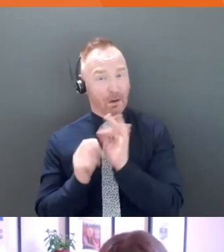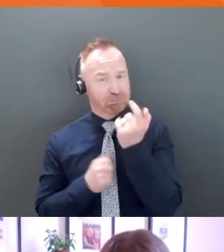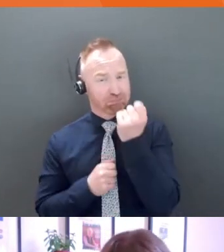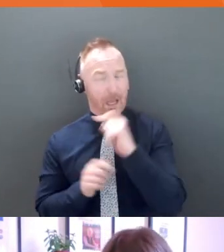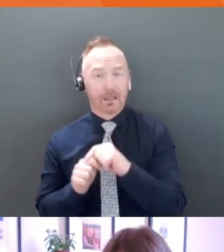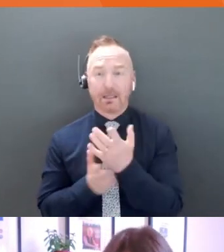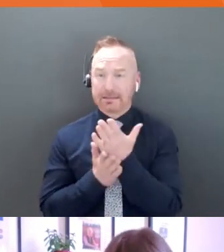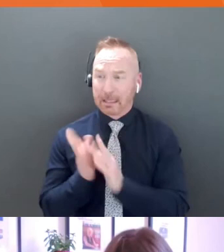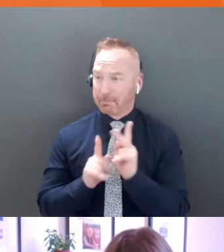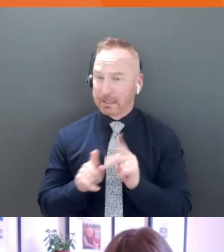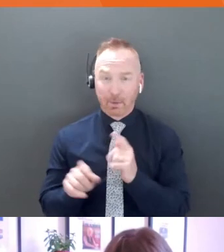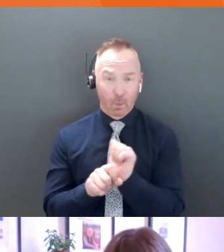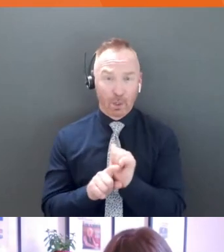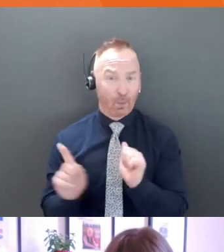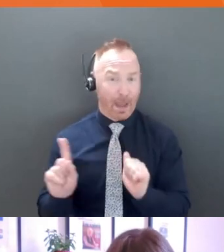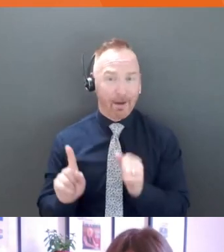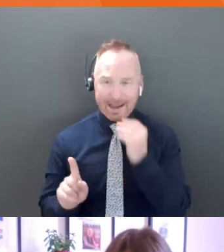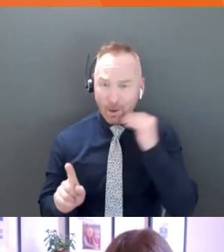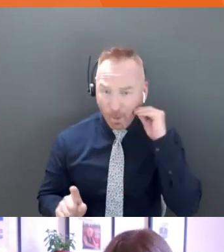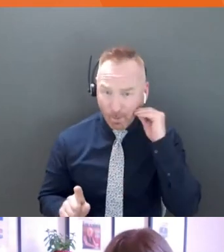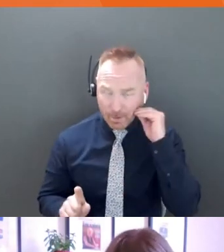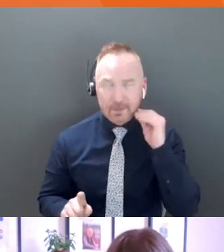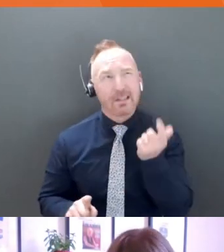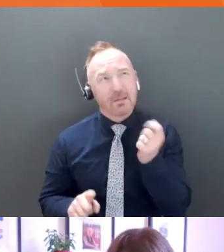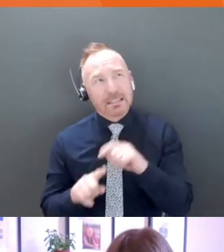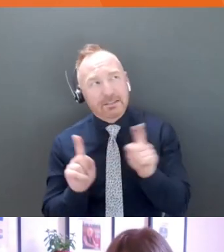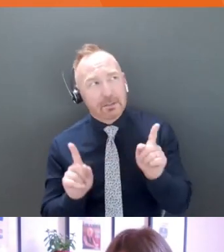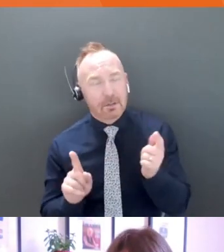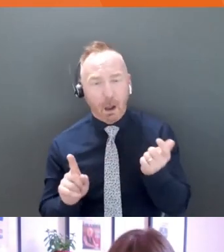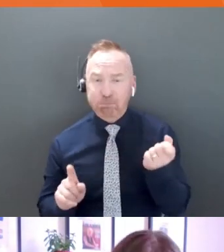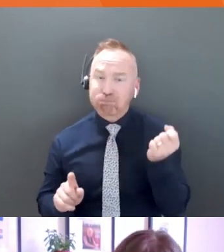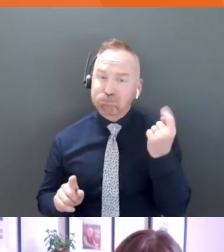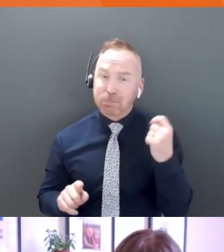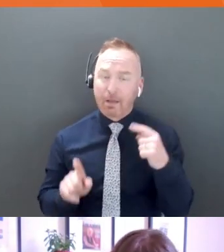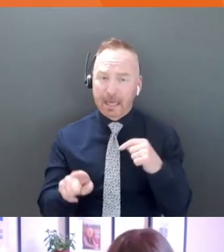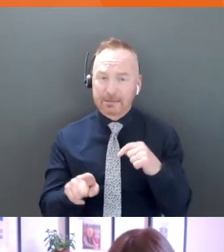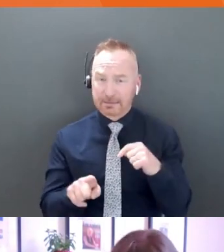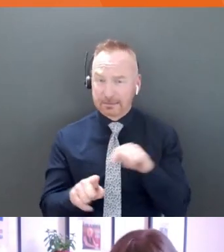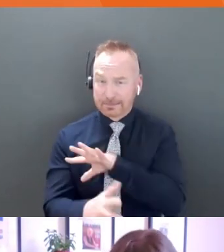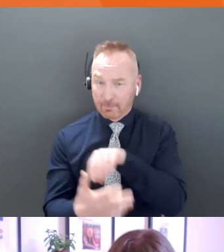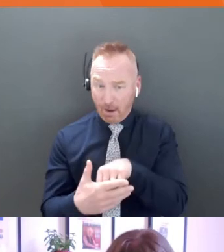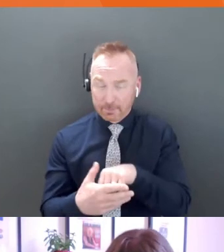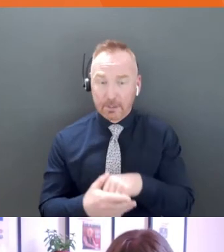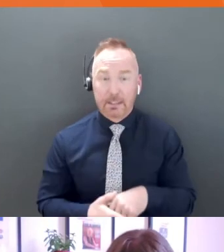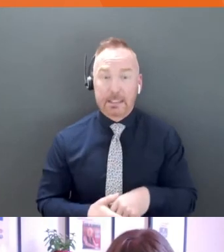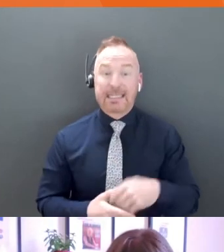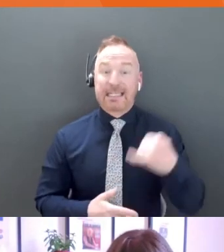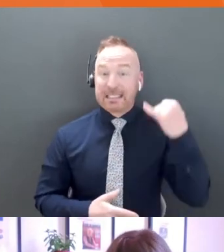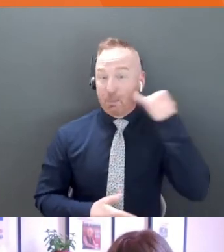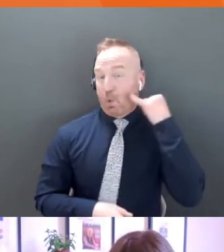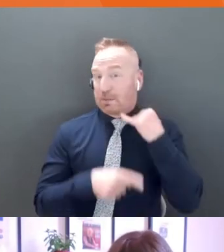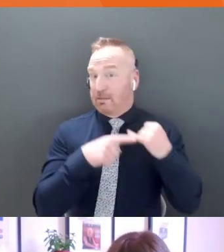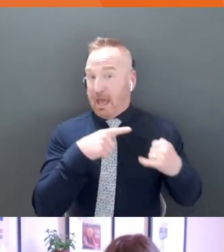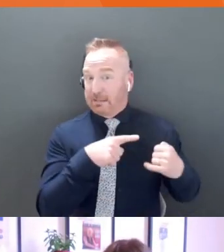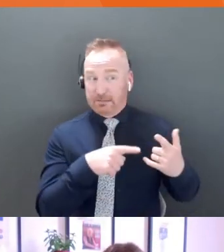working in our homes now, so it's a little bit of a different story. So I get that that's part of it. And if that's the case, then make sure it's branded properly